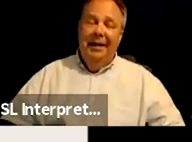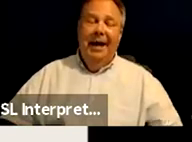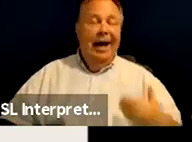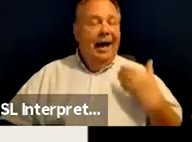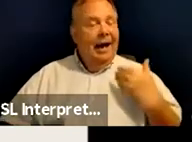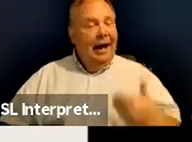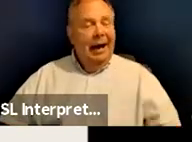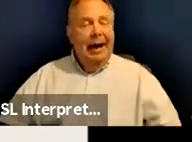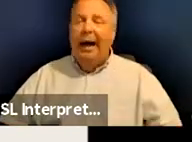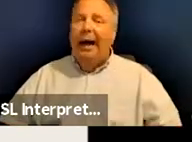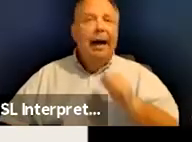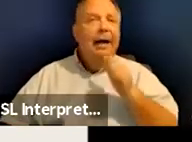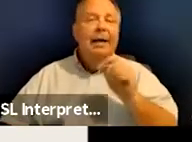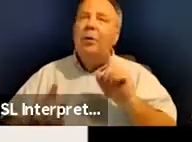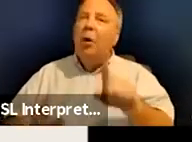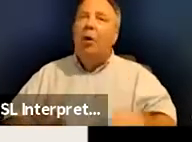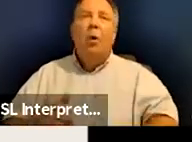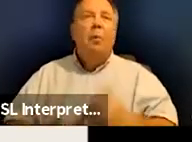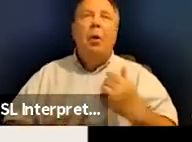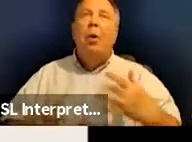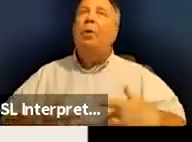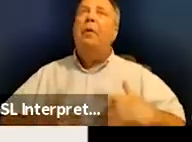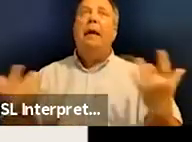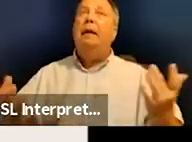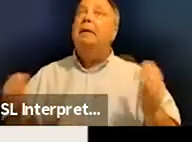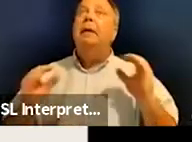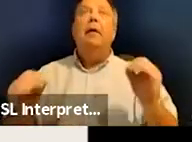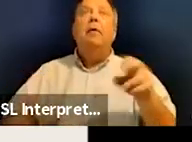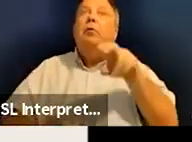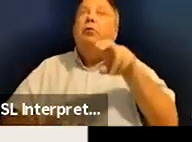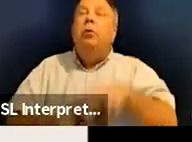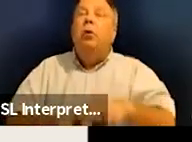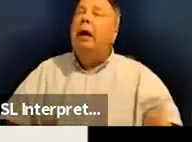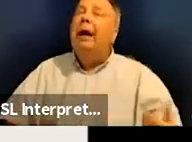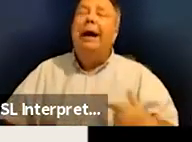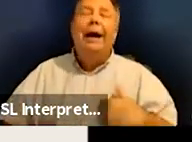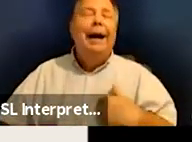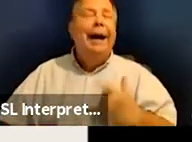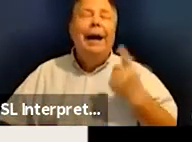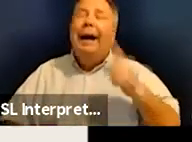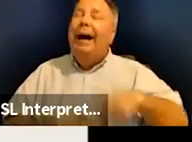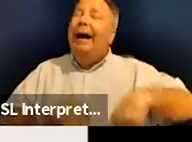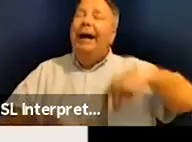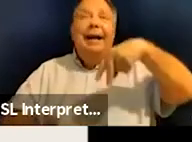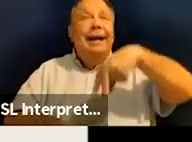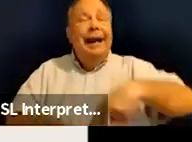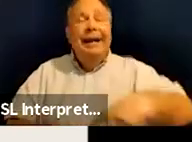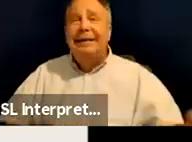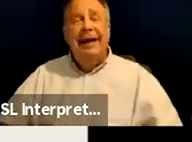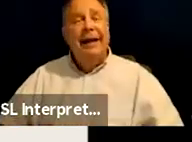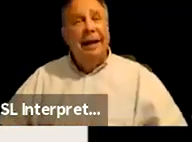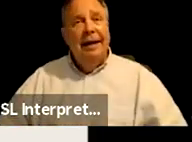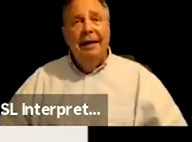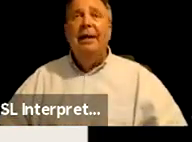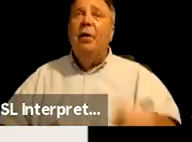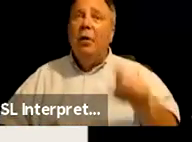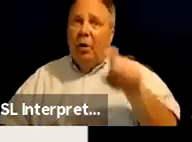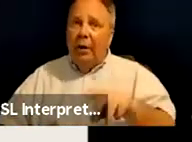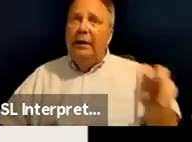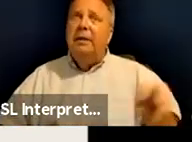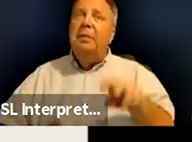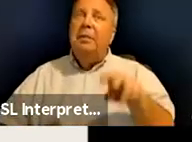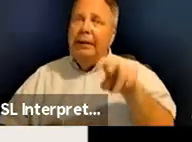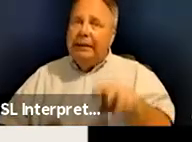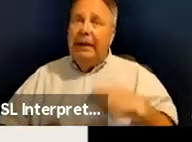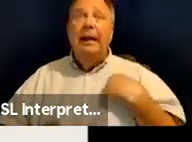don't go to most things anymore because there's no seating and I just can't stand. So there needs to be seating at events.